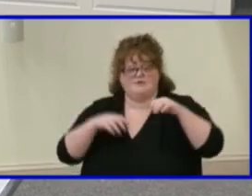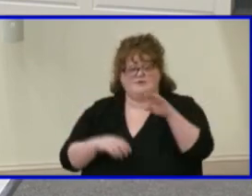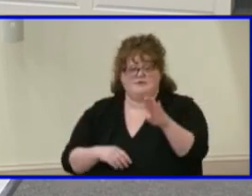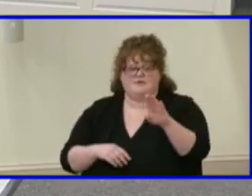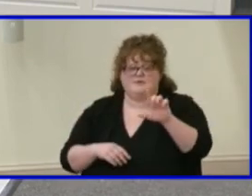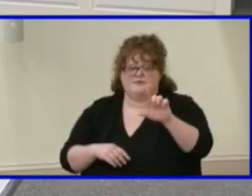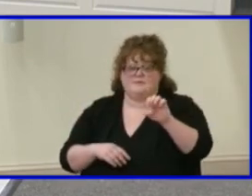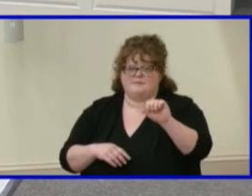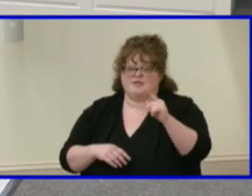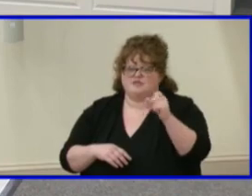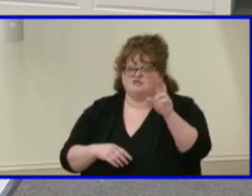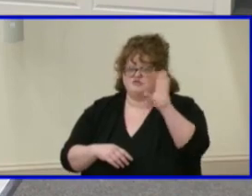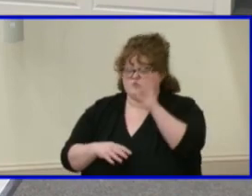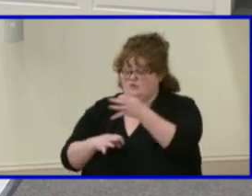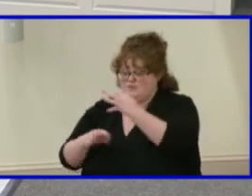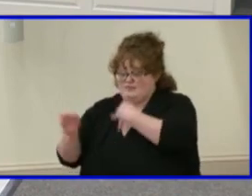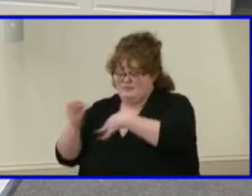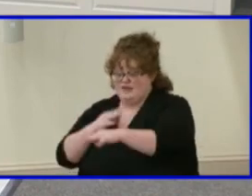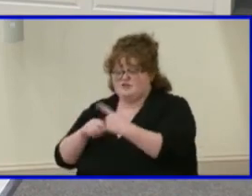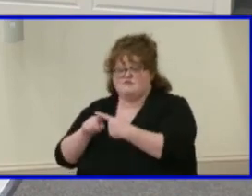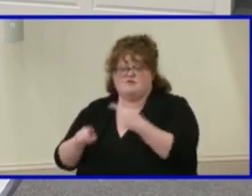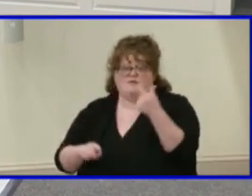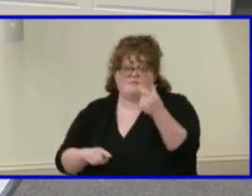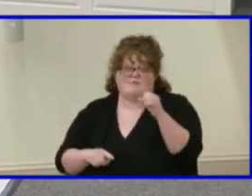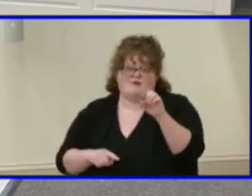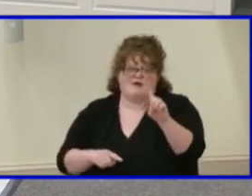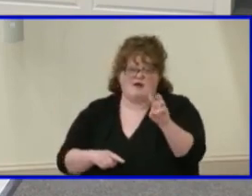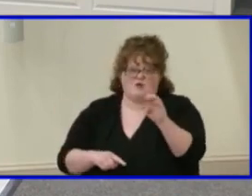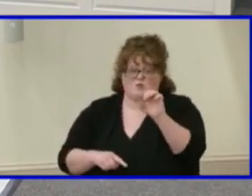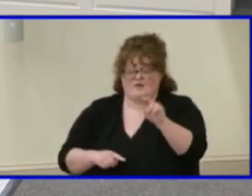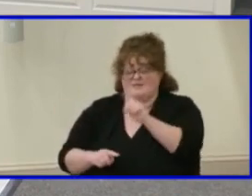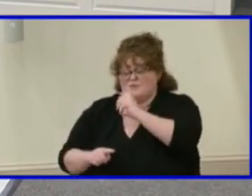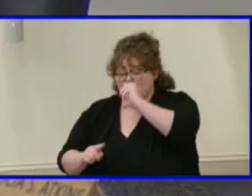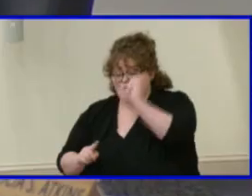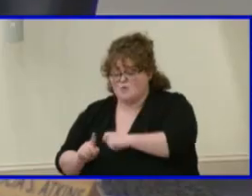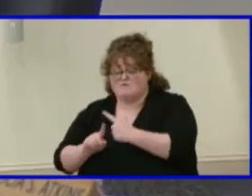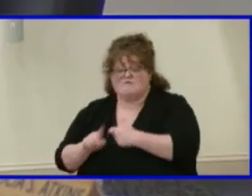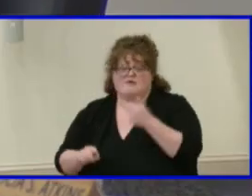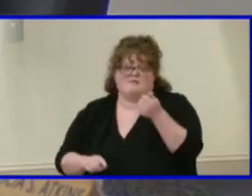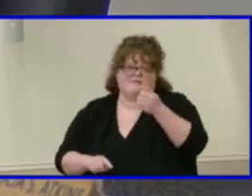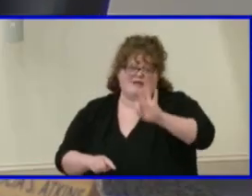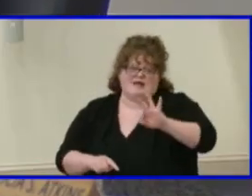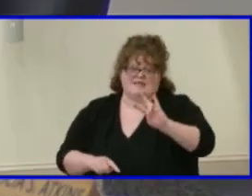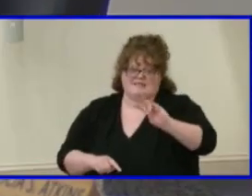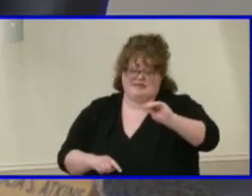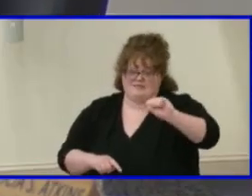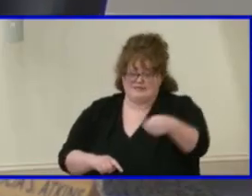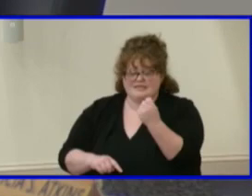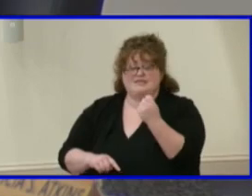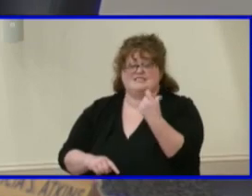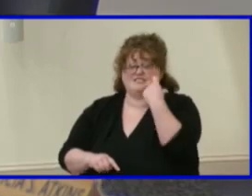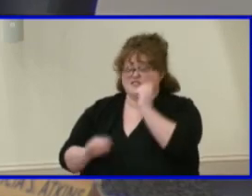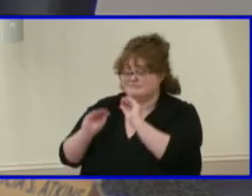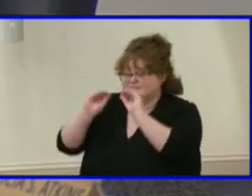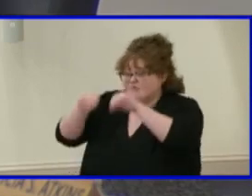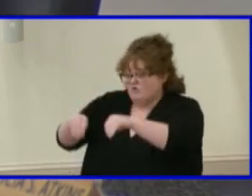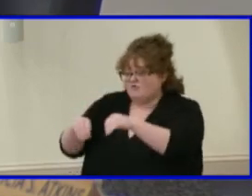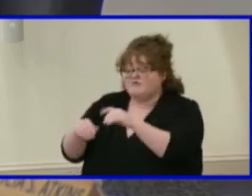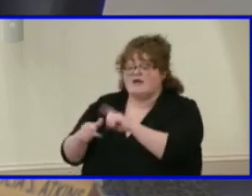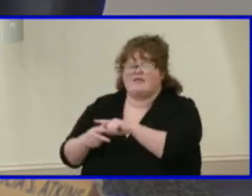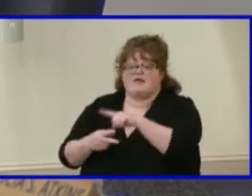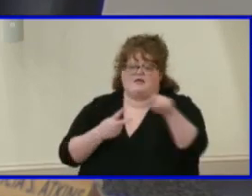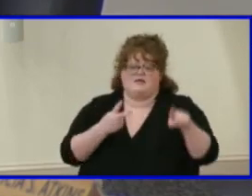It replaced the original bleachers from the 70s. So, those are installed and then currently being worked on is the